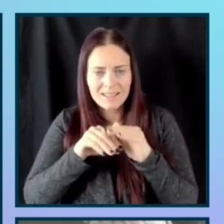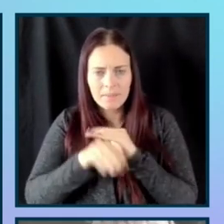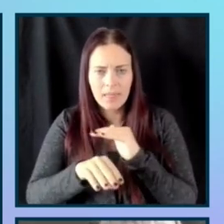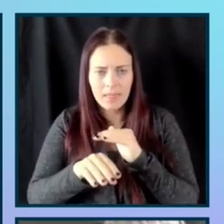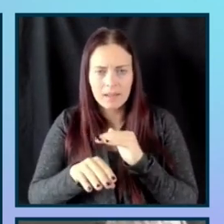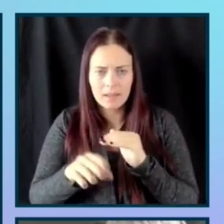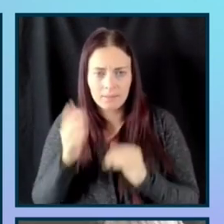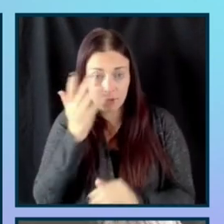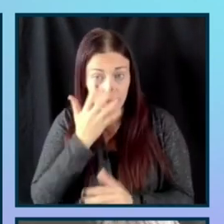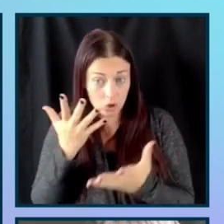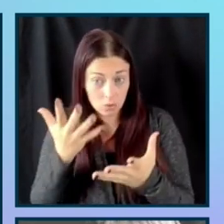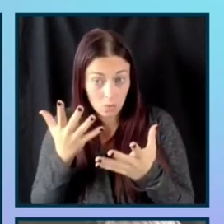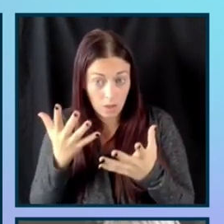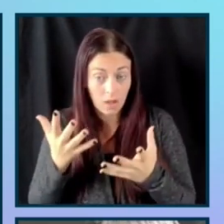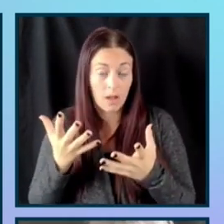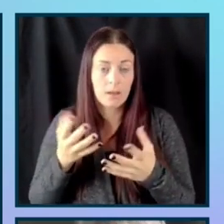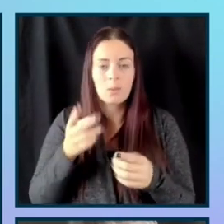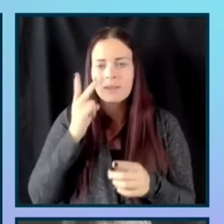for those products?